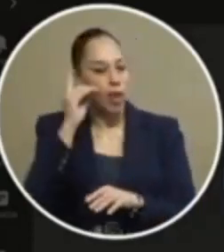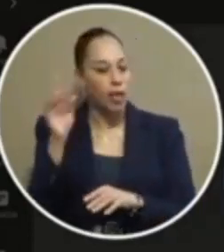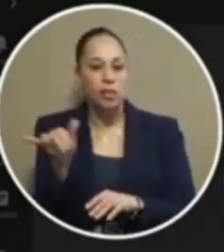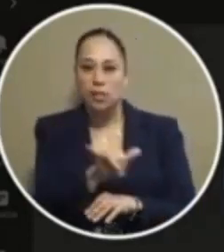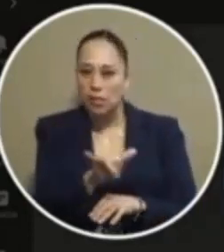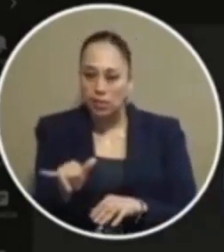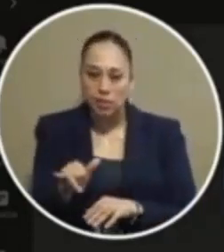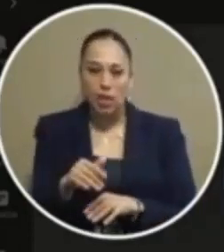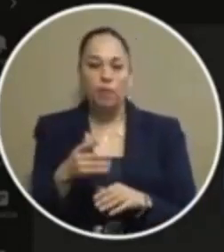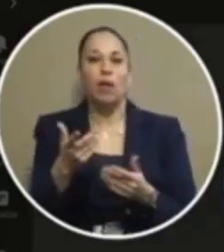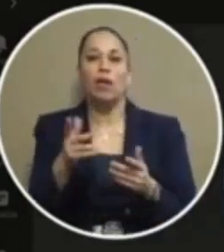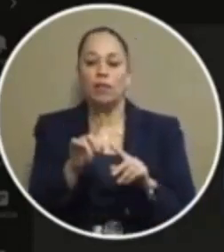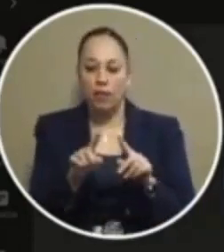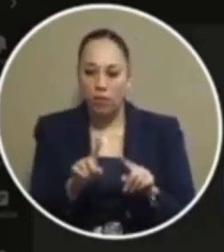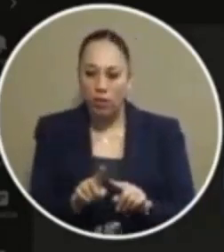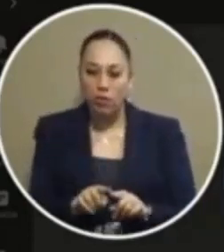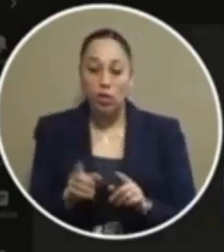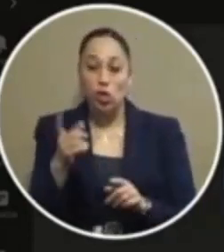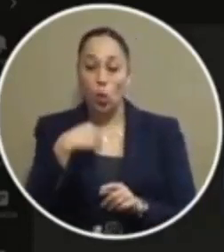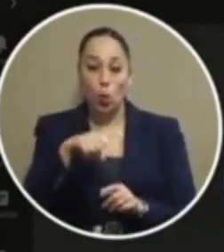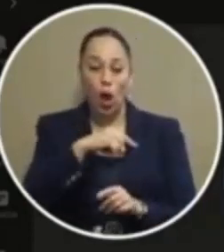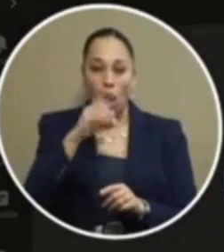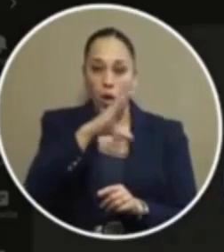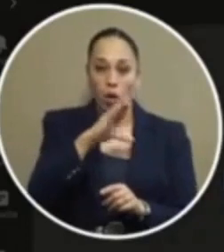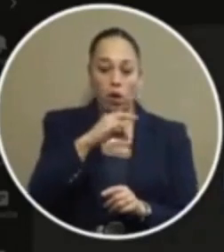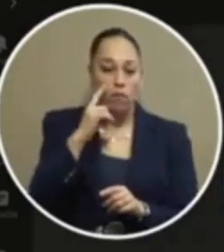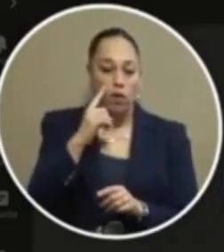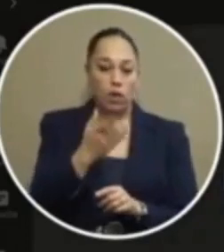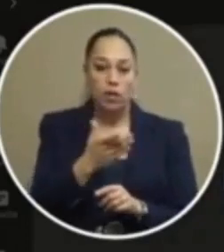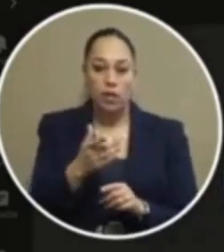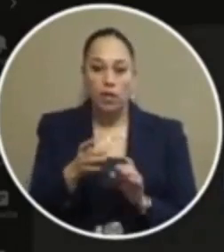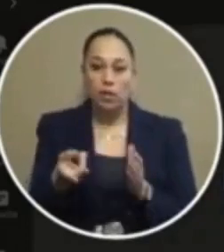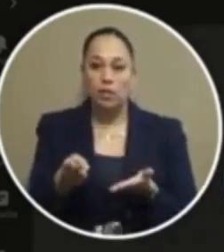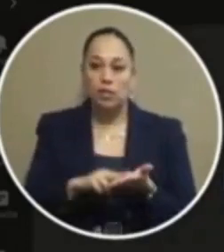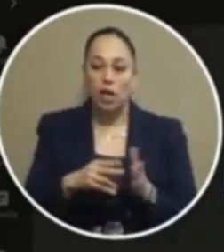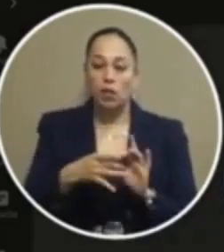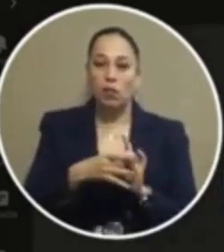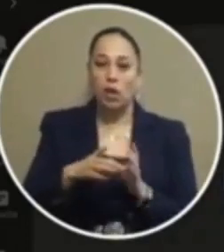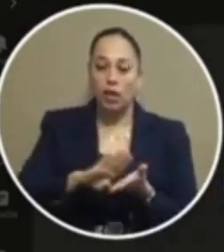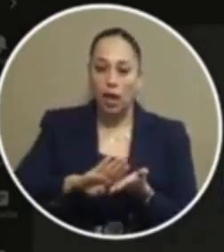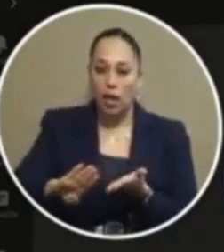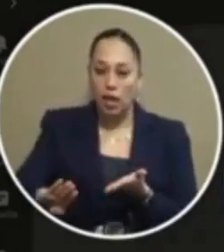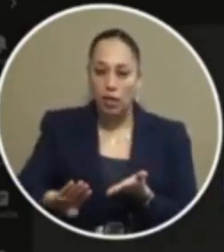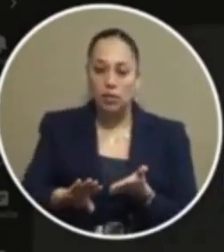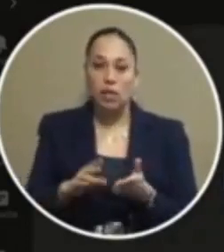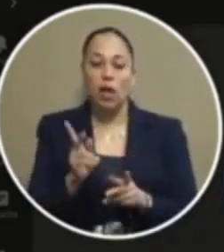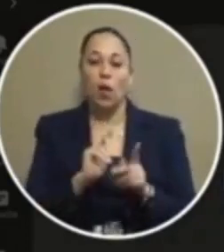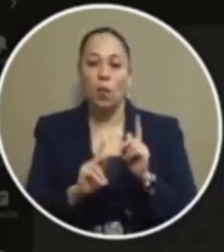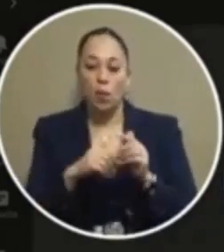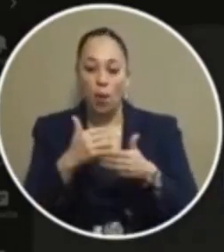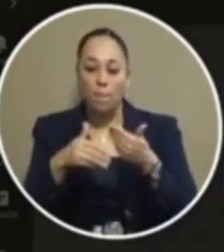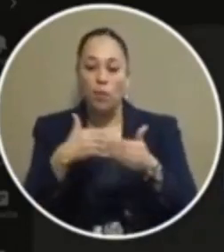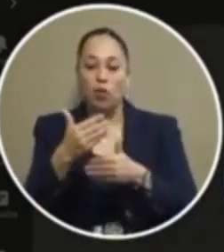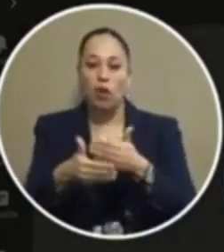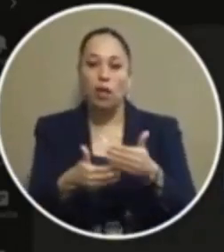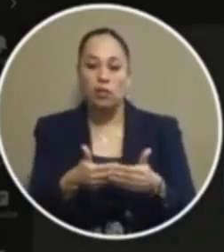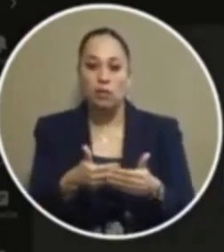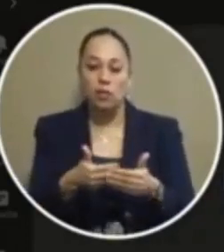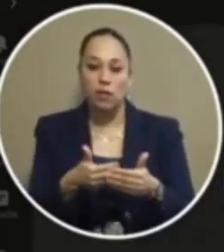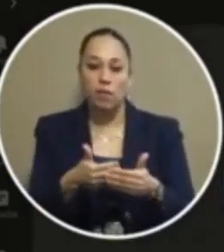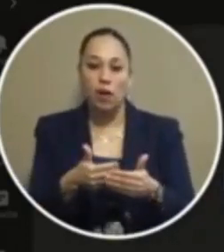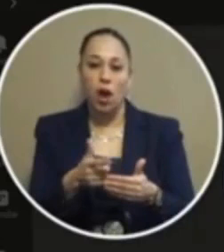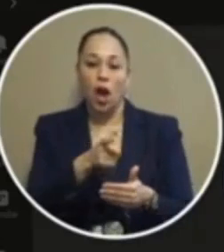thing nois county has the same thing so when you're looking for things to mimic incite and release people have gone so far past that in progressive uh